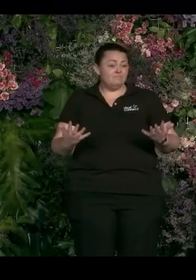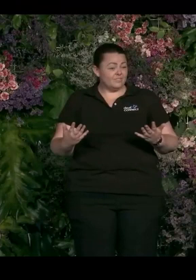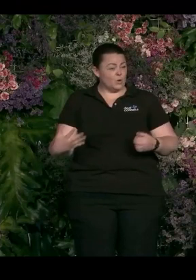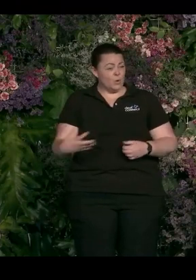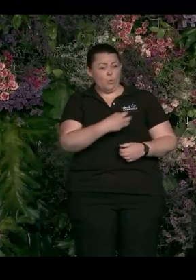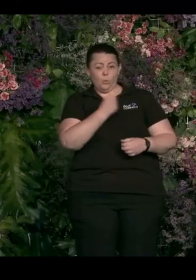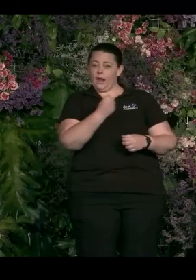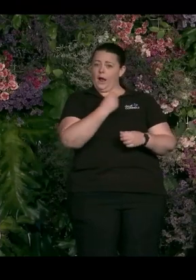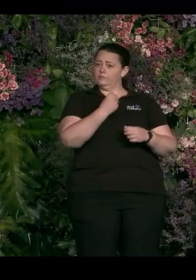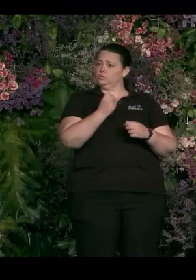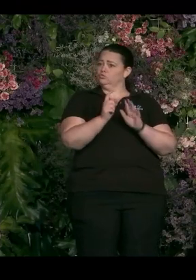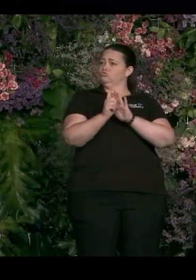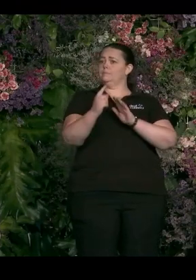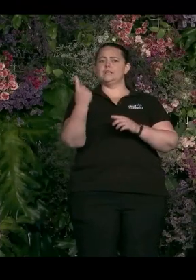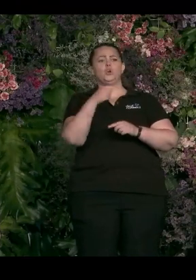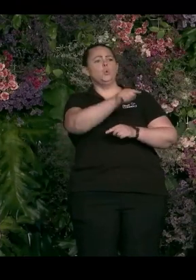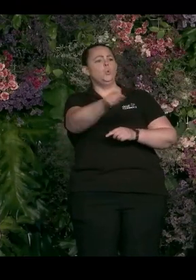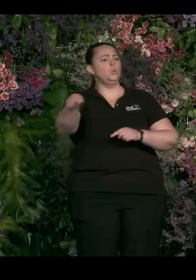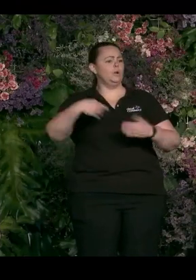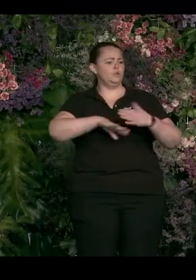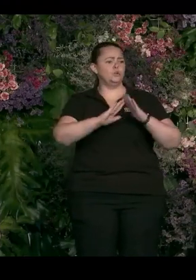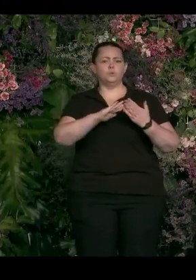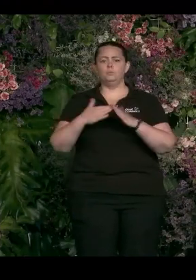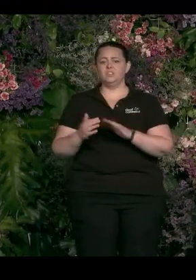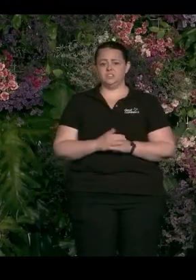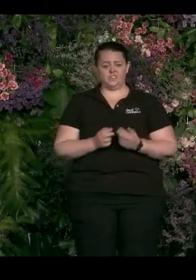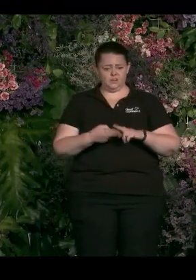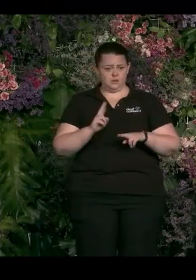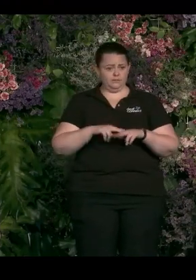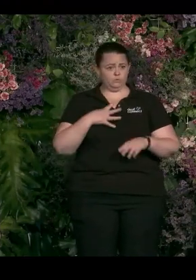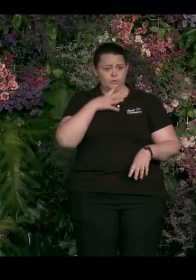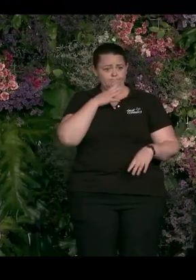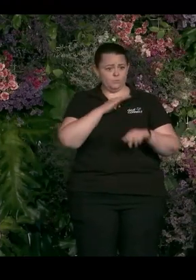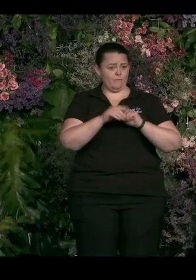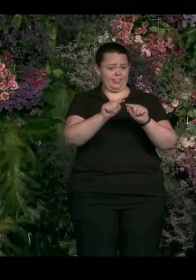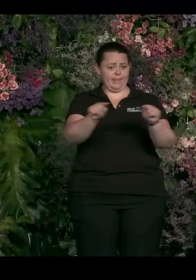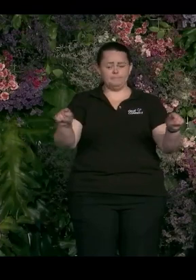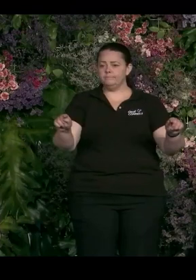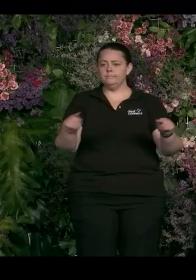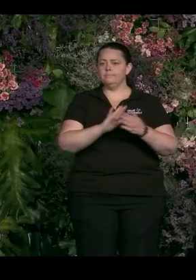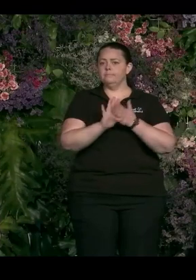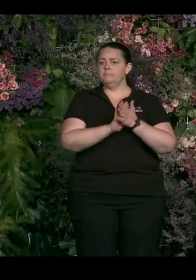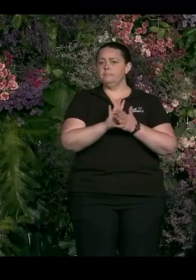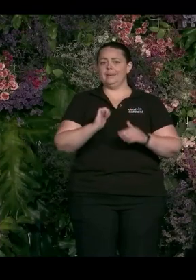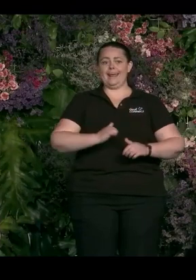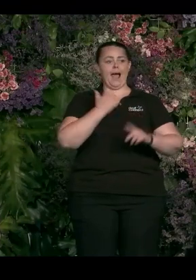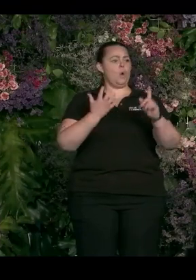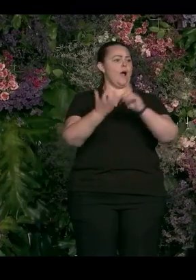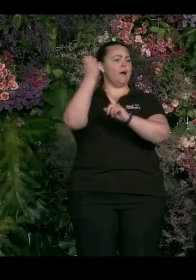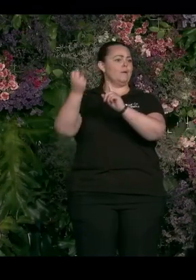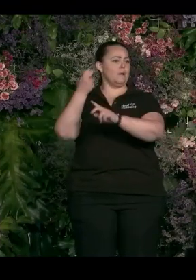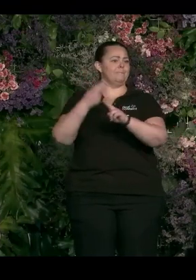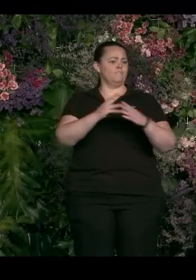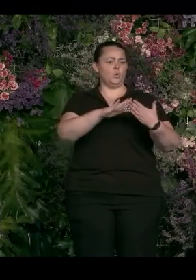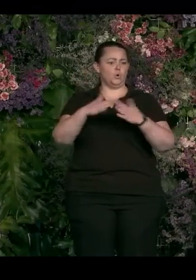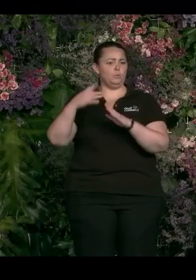if we don't, if we can't understand our client base, we're not going to get the right outcomes for the community. I know, you know, in my patch,